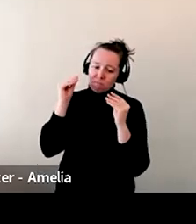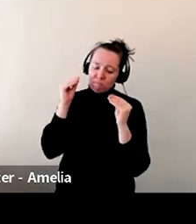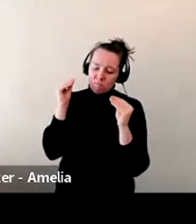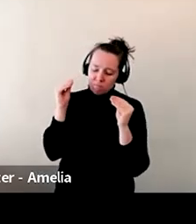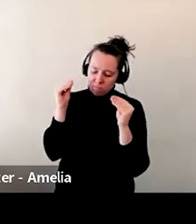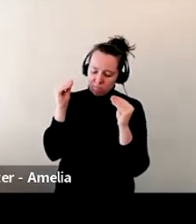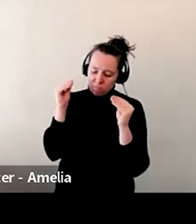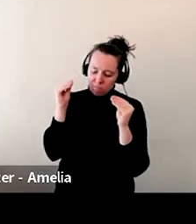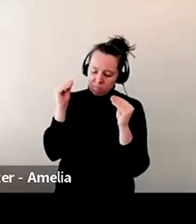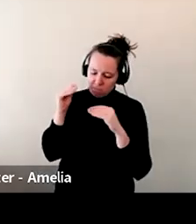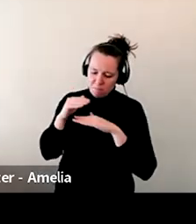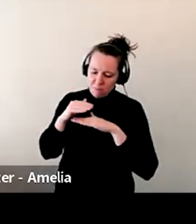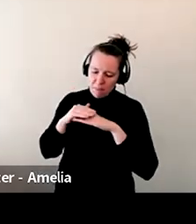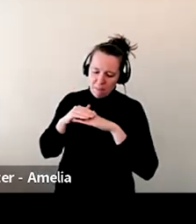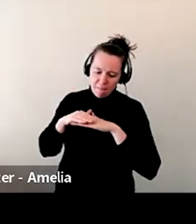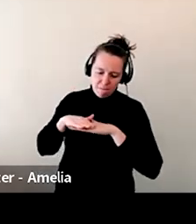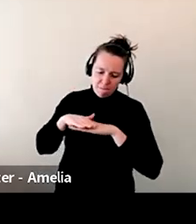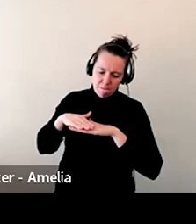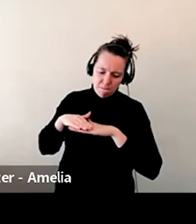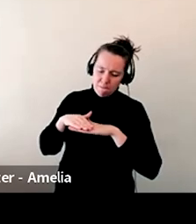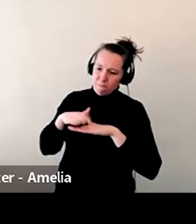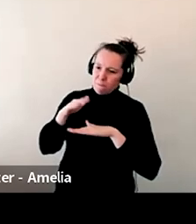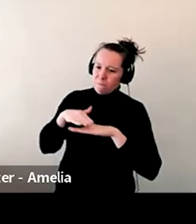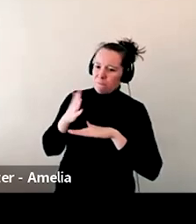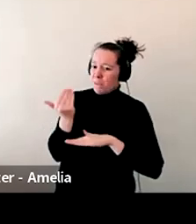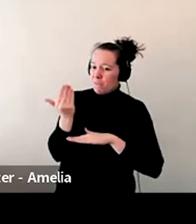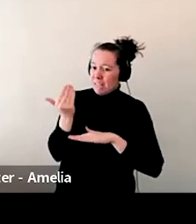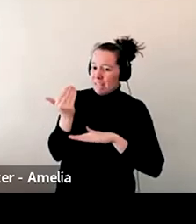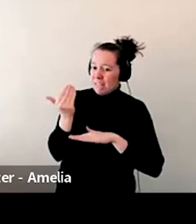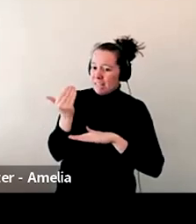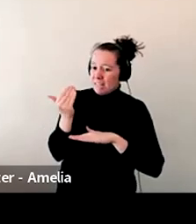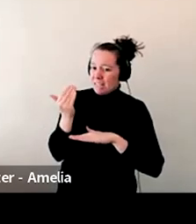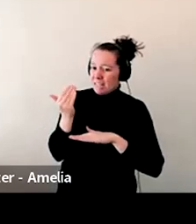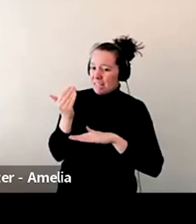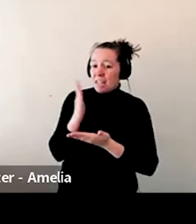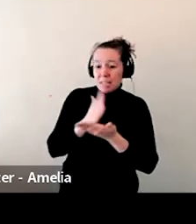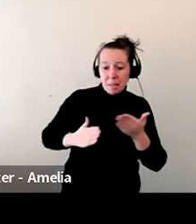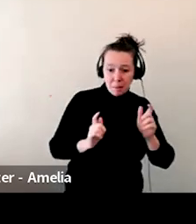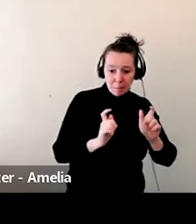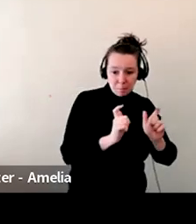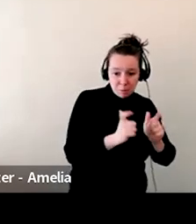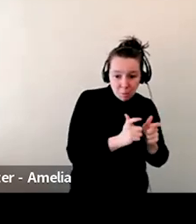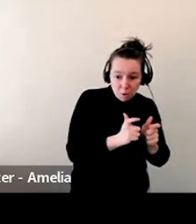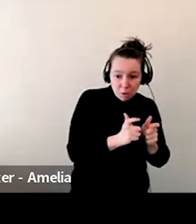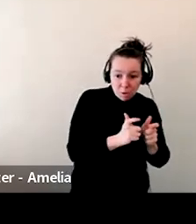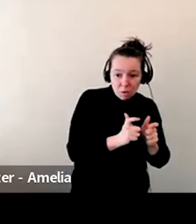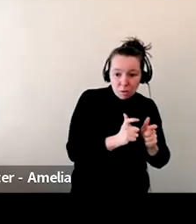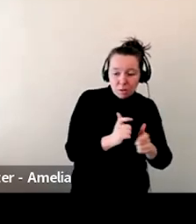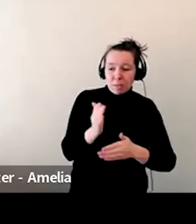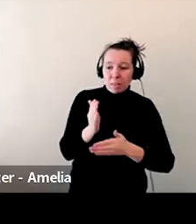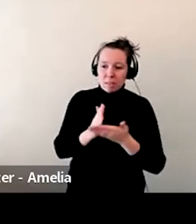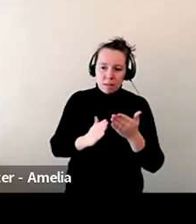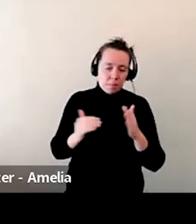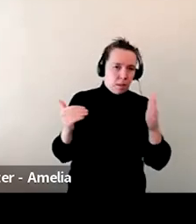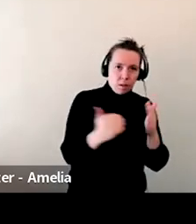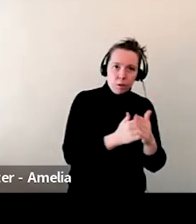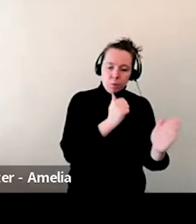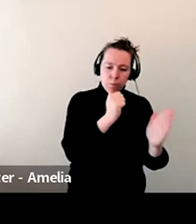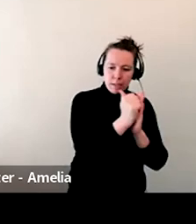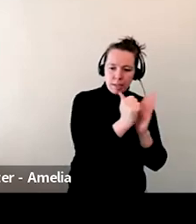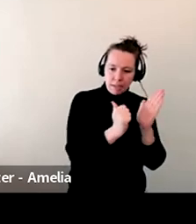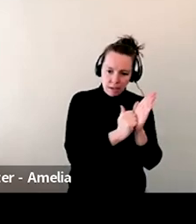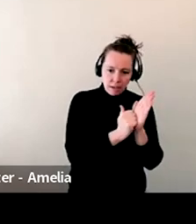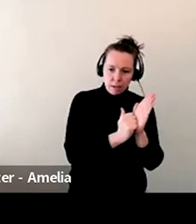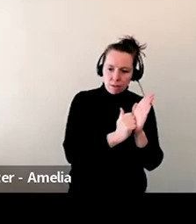products do you How Because we've got a bunch of like little ones where people have ordered a book. So then I got to start an account with this person